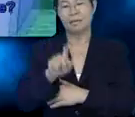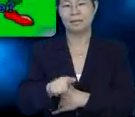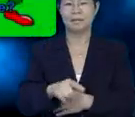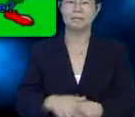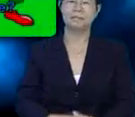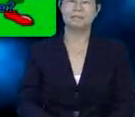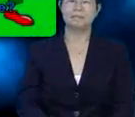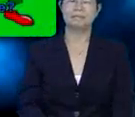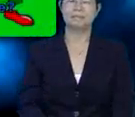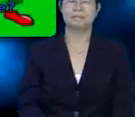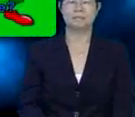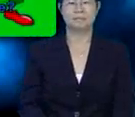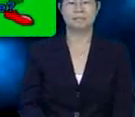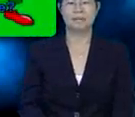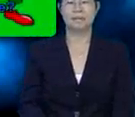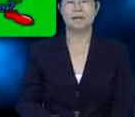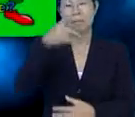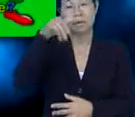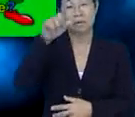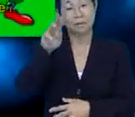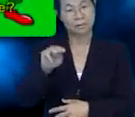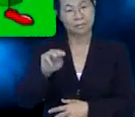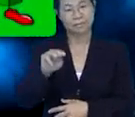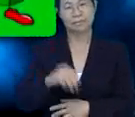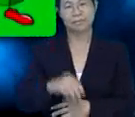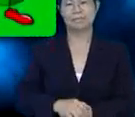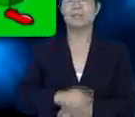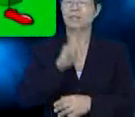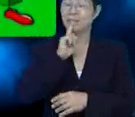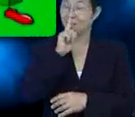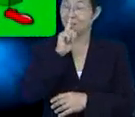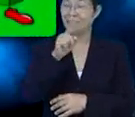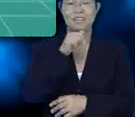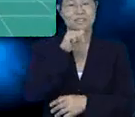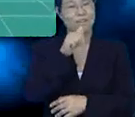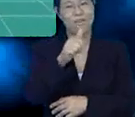would they be? Prisms?